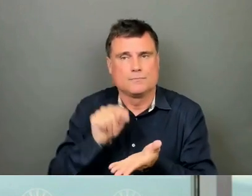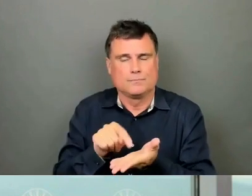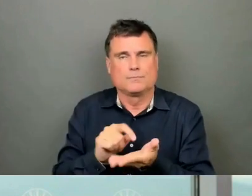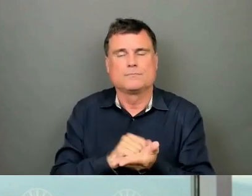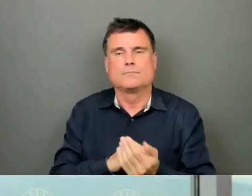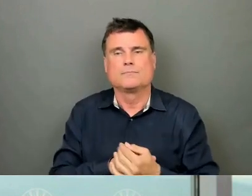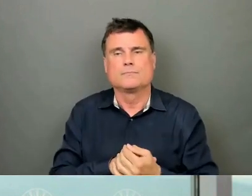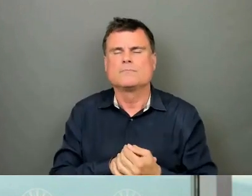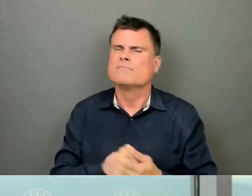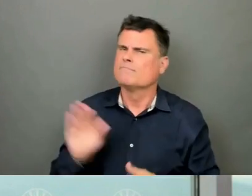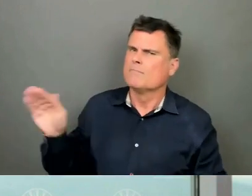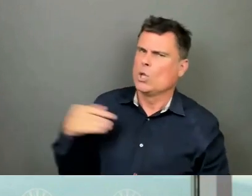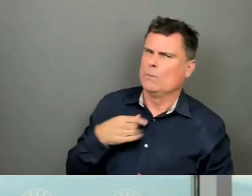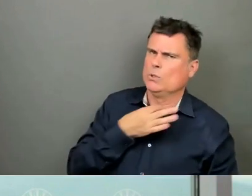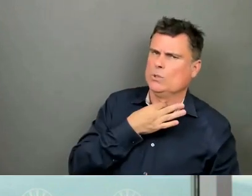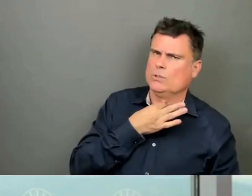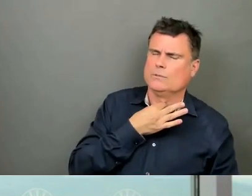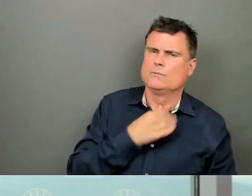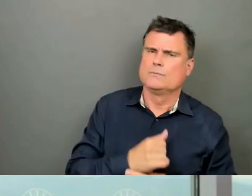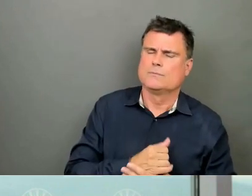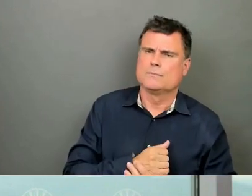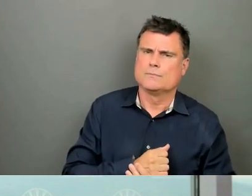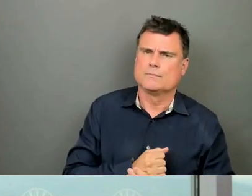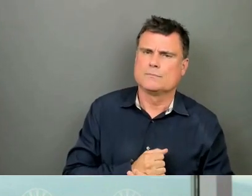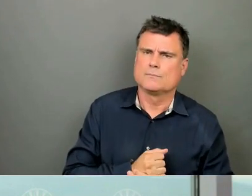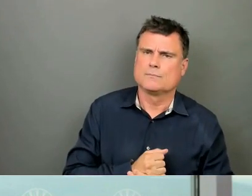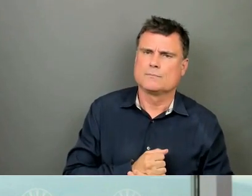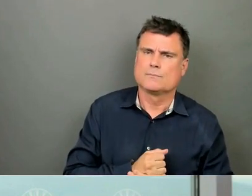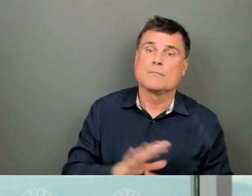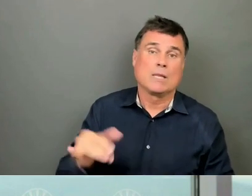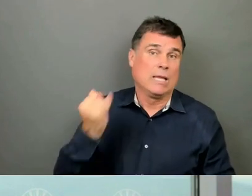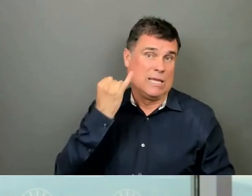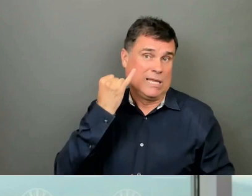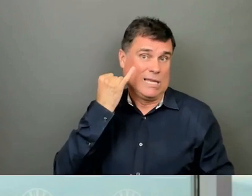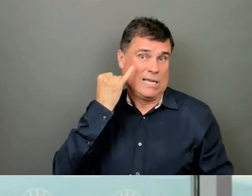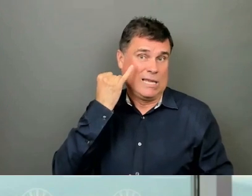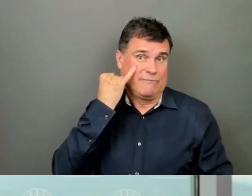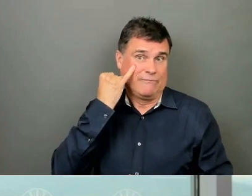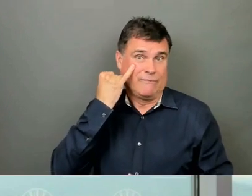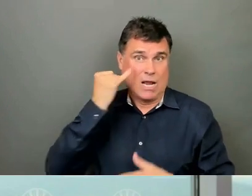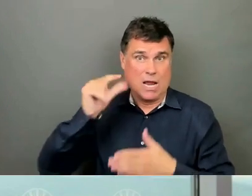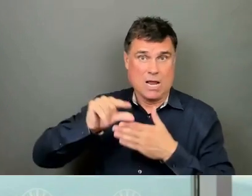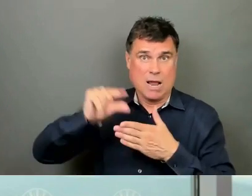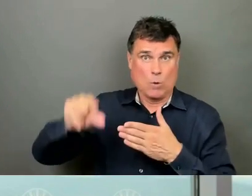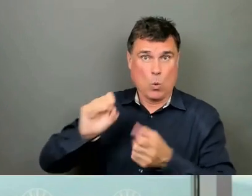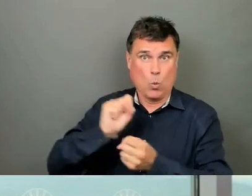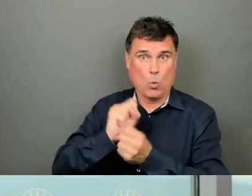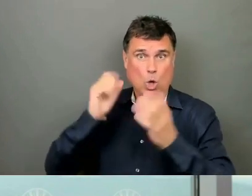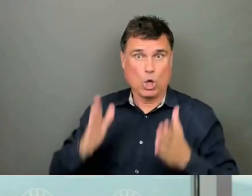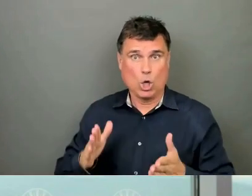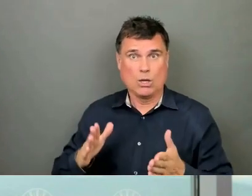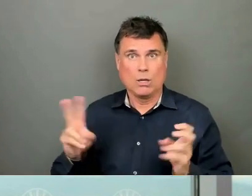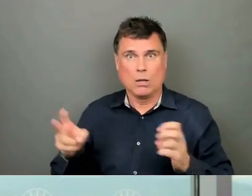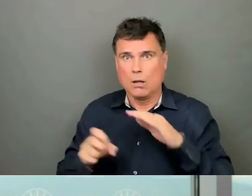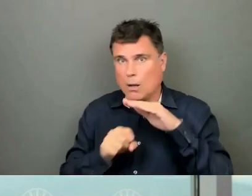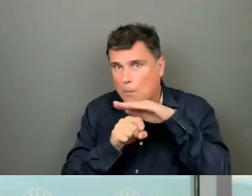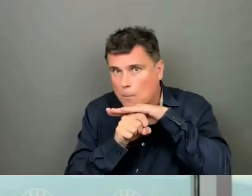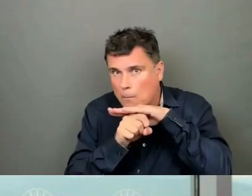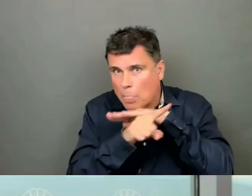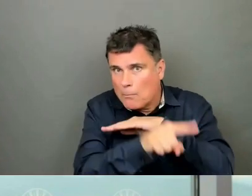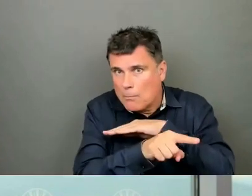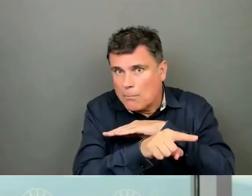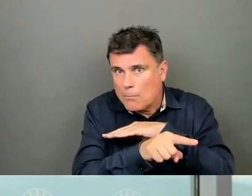if the government employee whistleblows to the Ombudsperson, does the